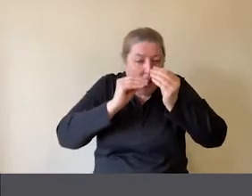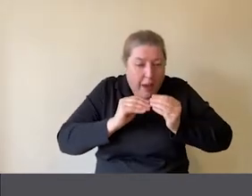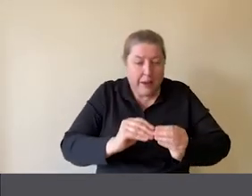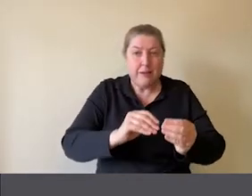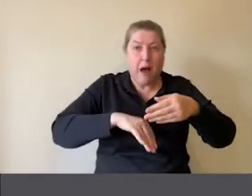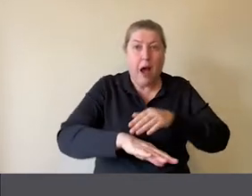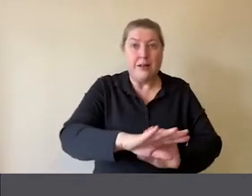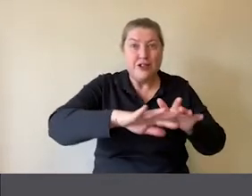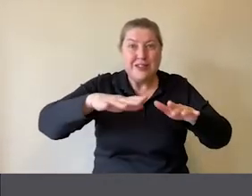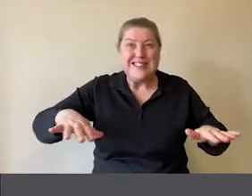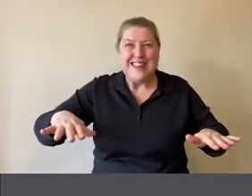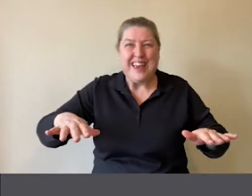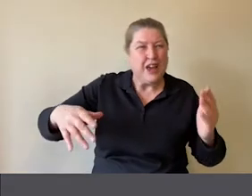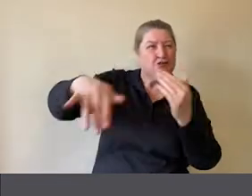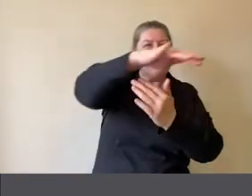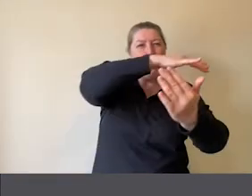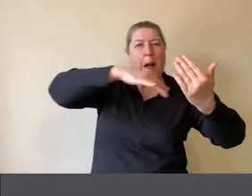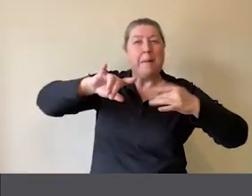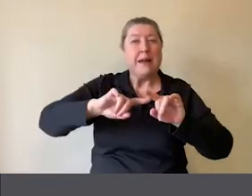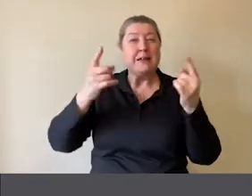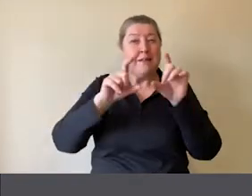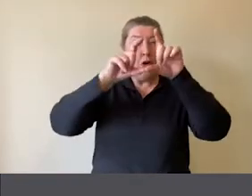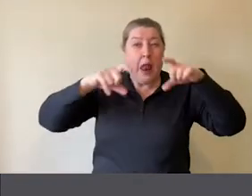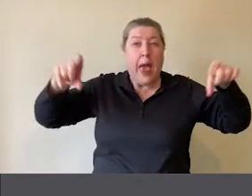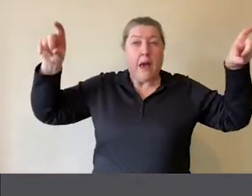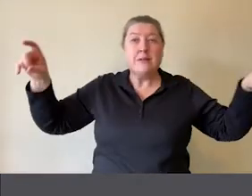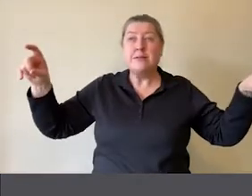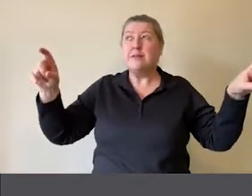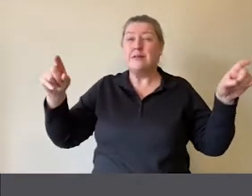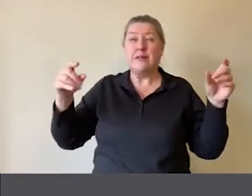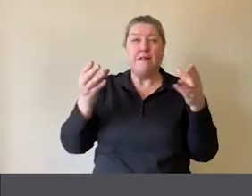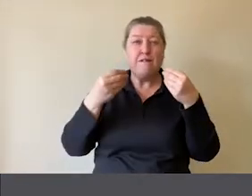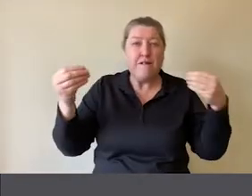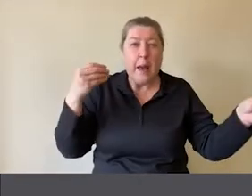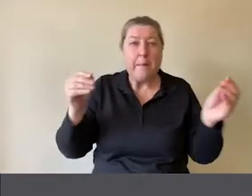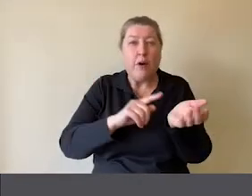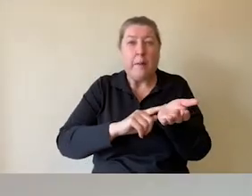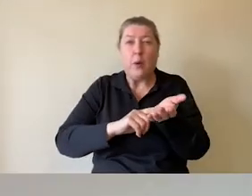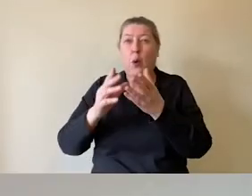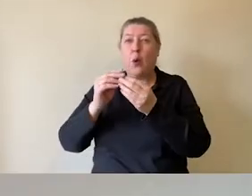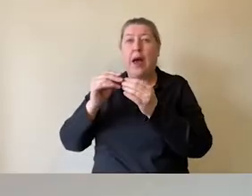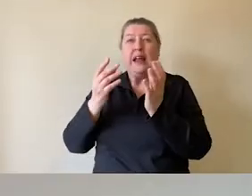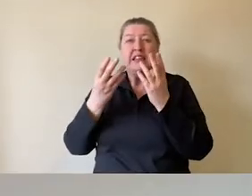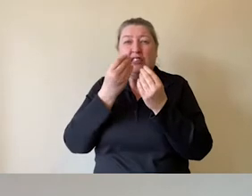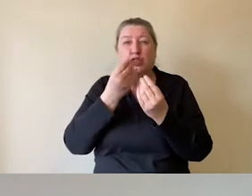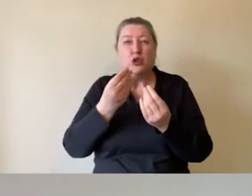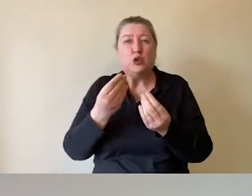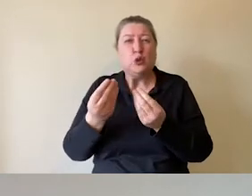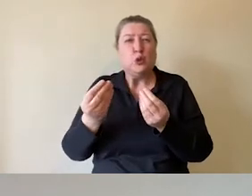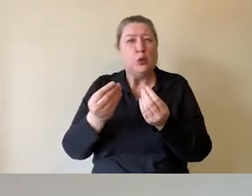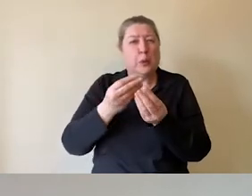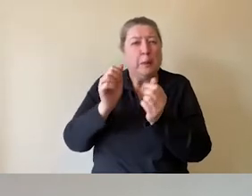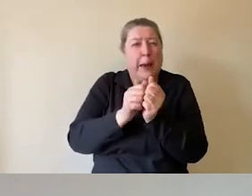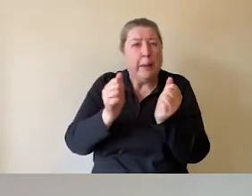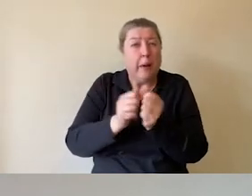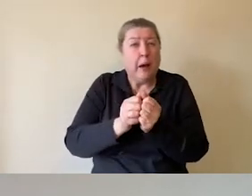layers of different blue fabrics and tissue papers. We're able to do this because there was already an agreement